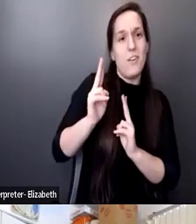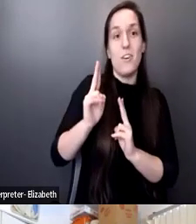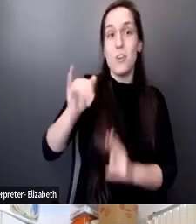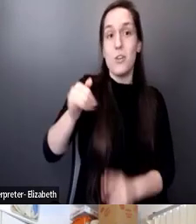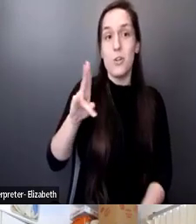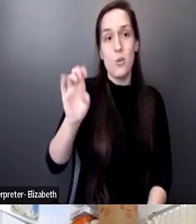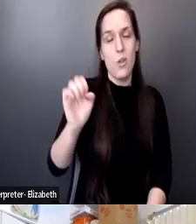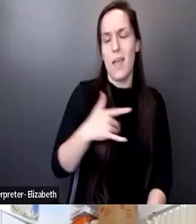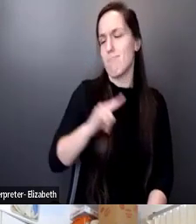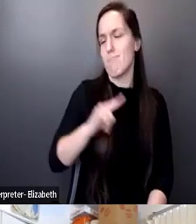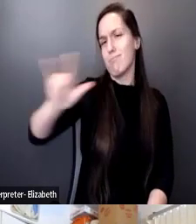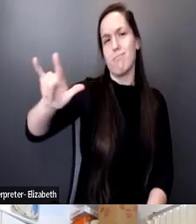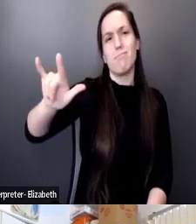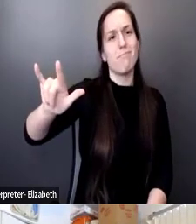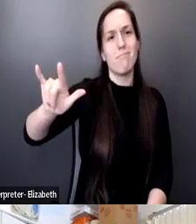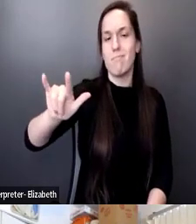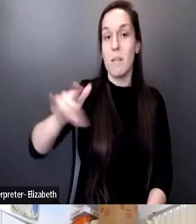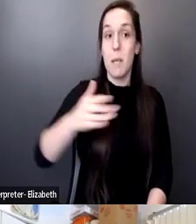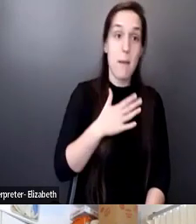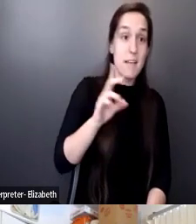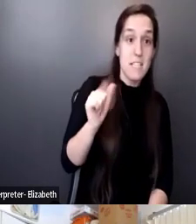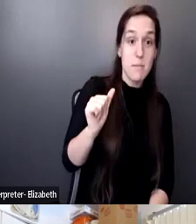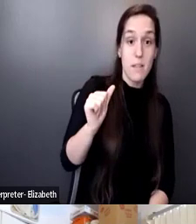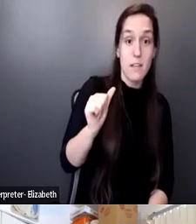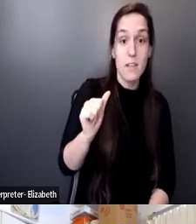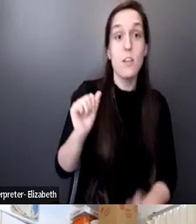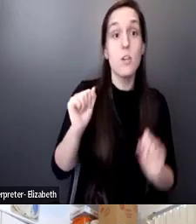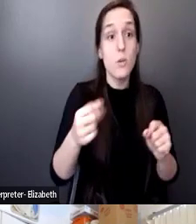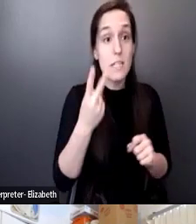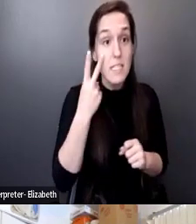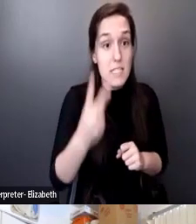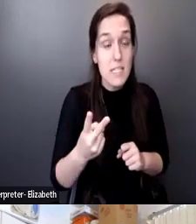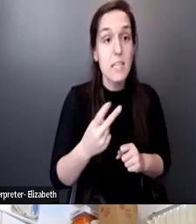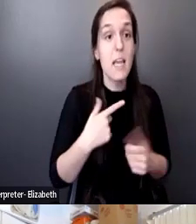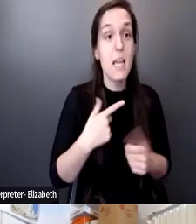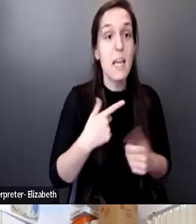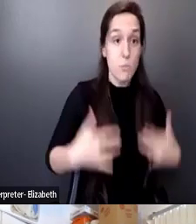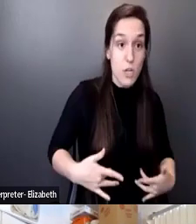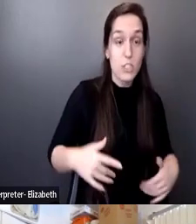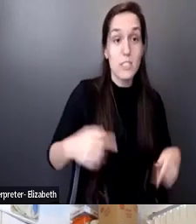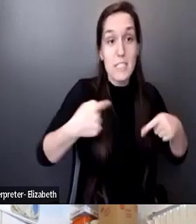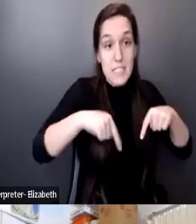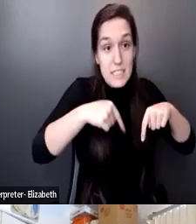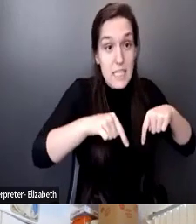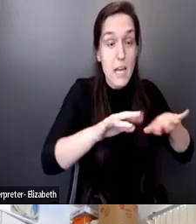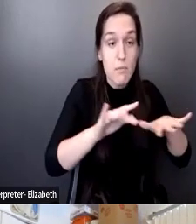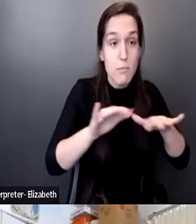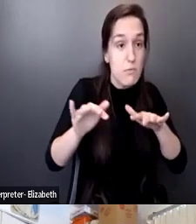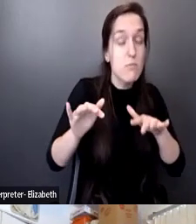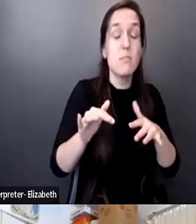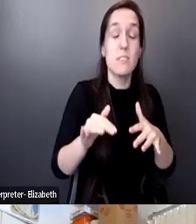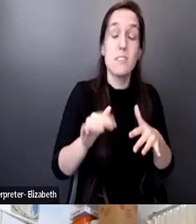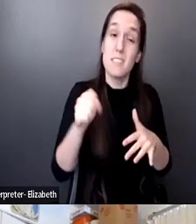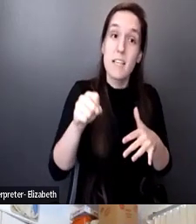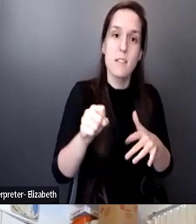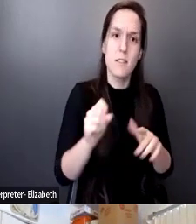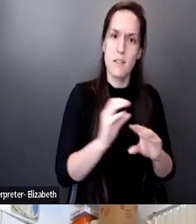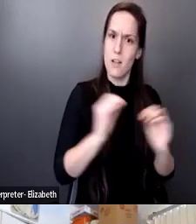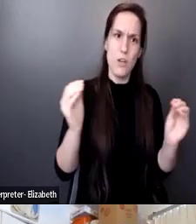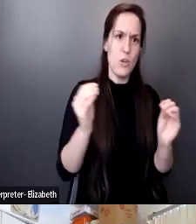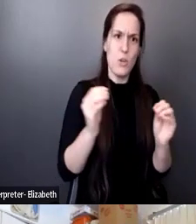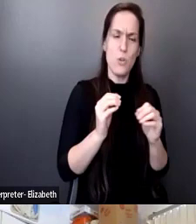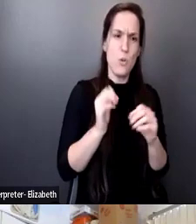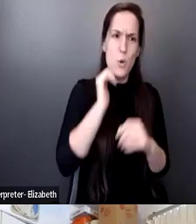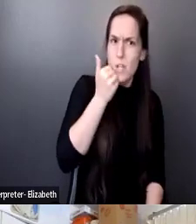both with my disability. You can see. I struggle with depression and anxiety, clinical. But, you know, no shame on my game.